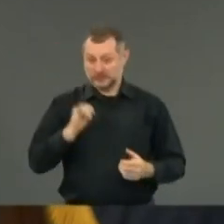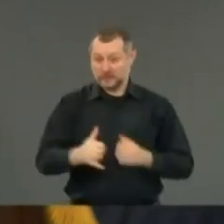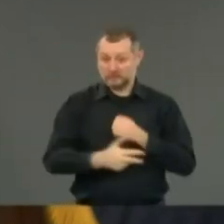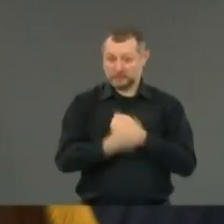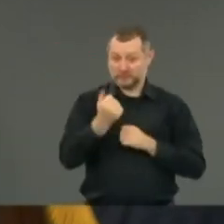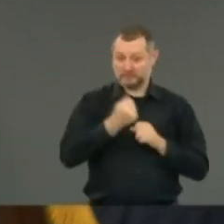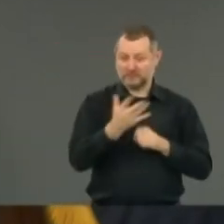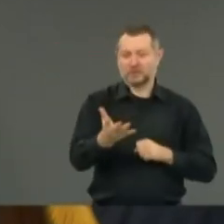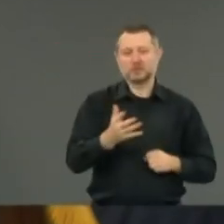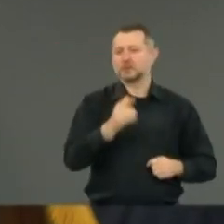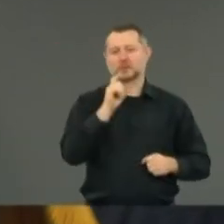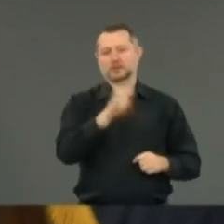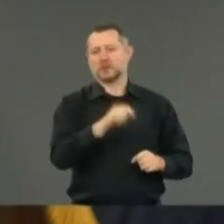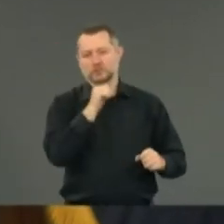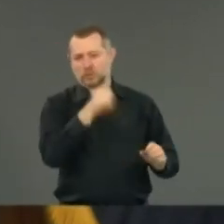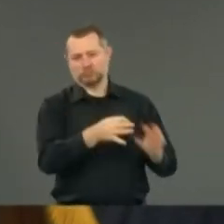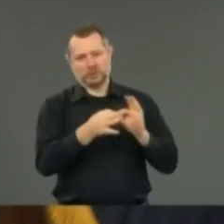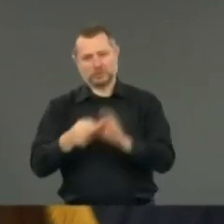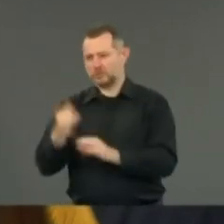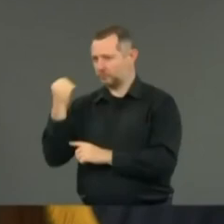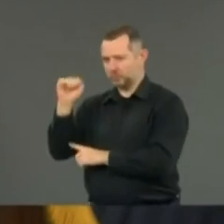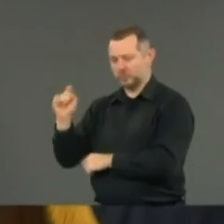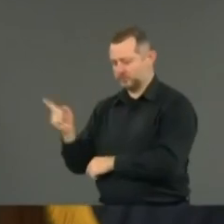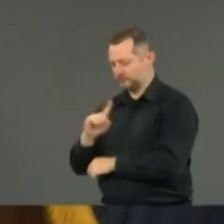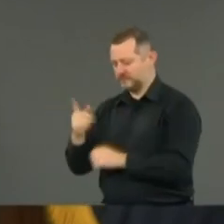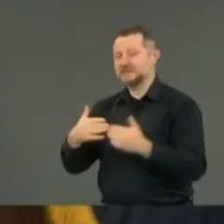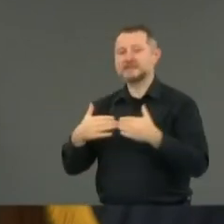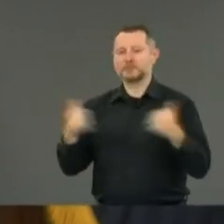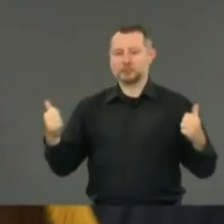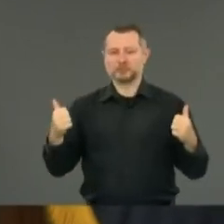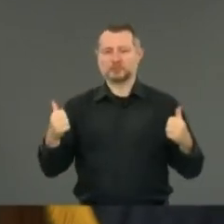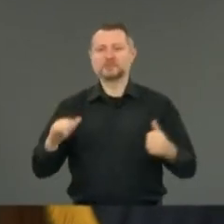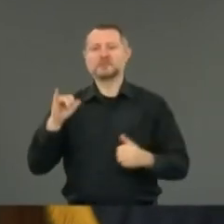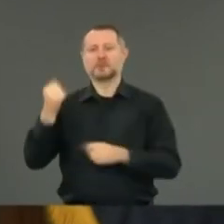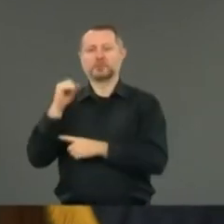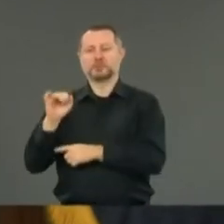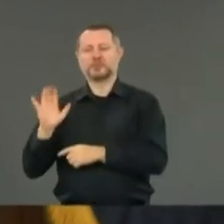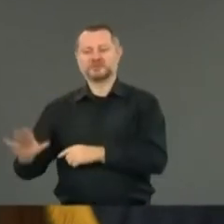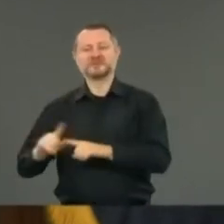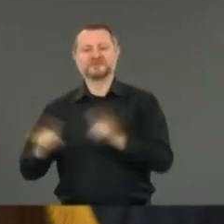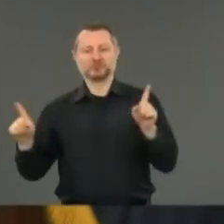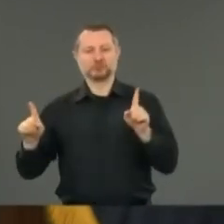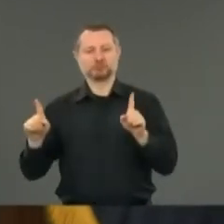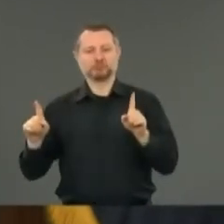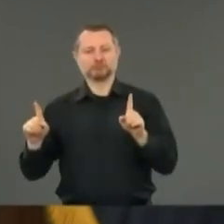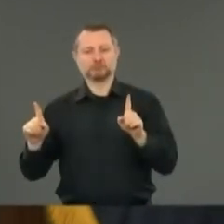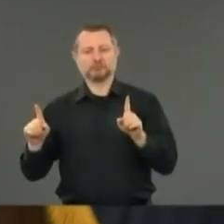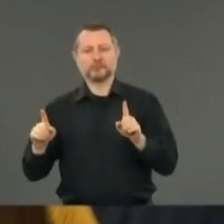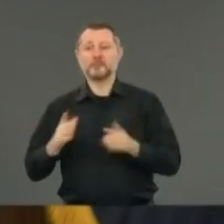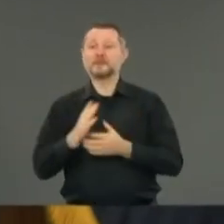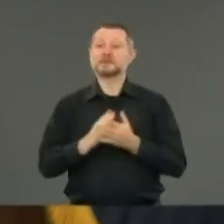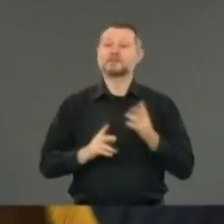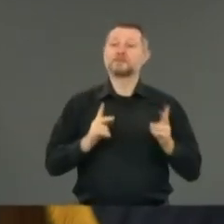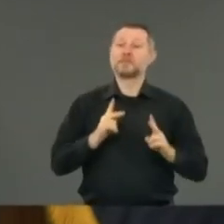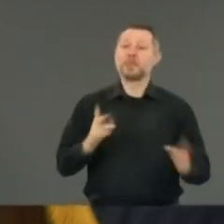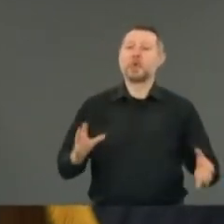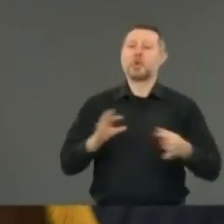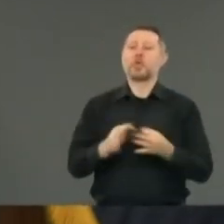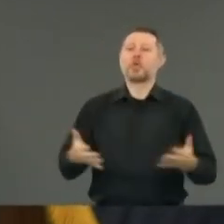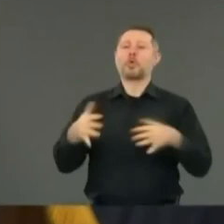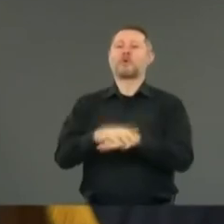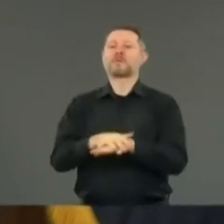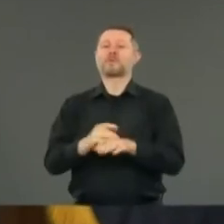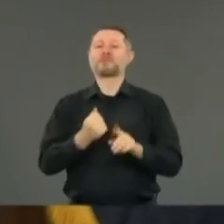nothing to do with protesting. Protesting is different. Some people try to put the two. The protesters